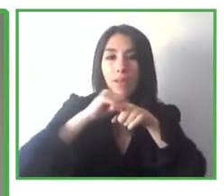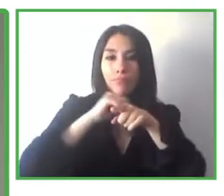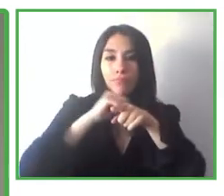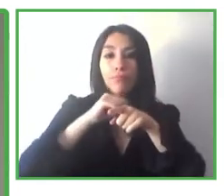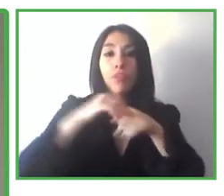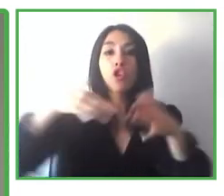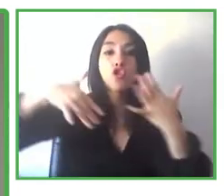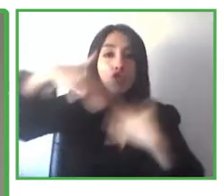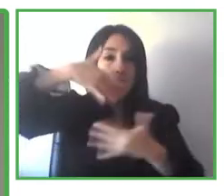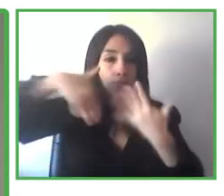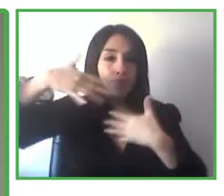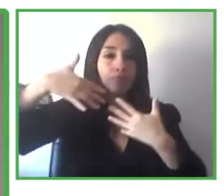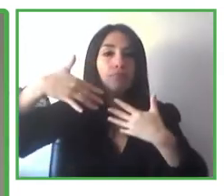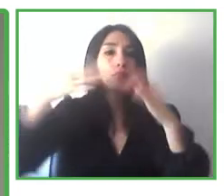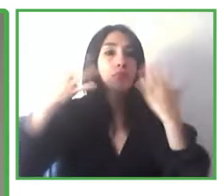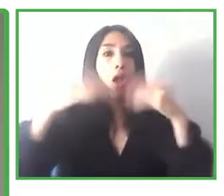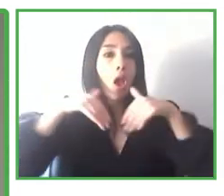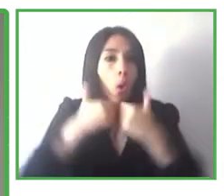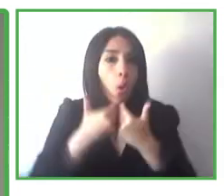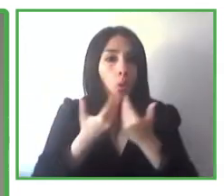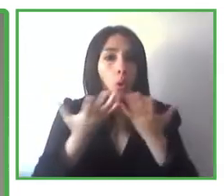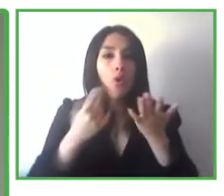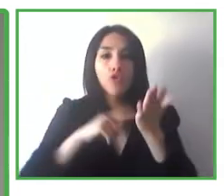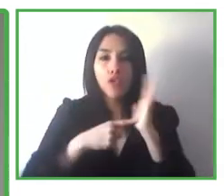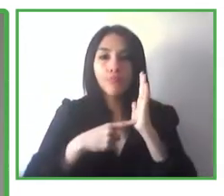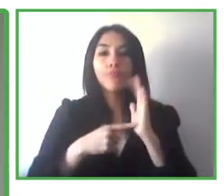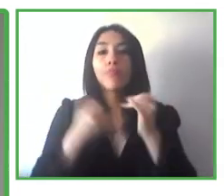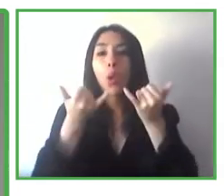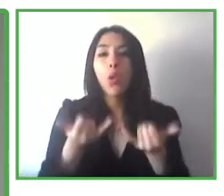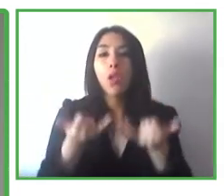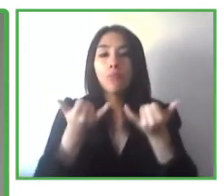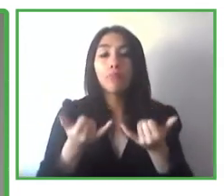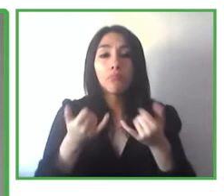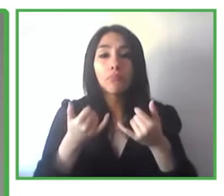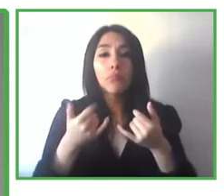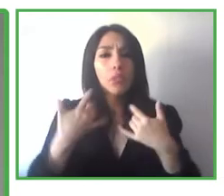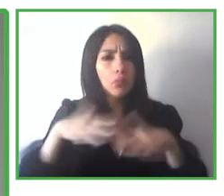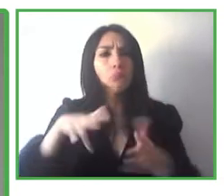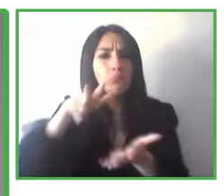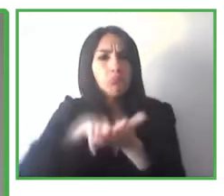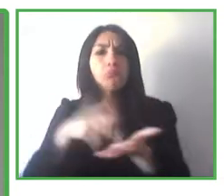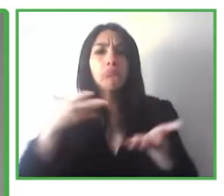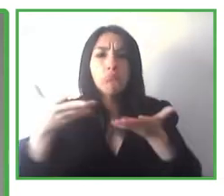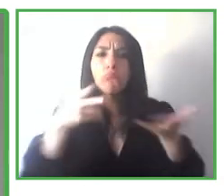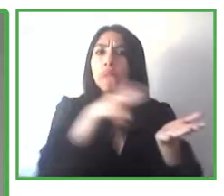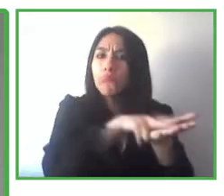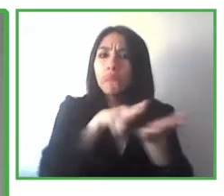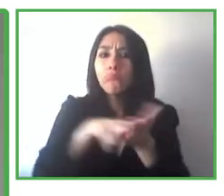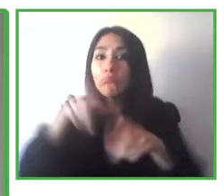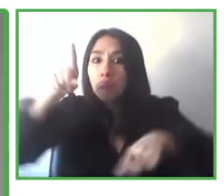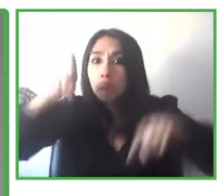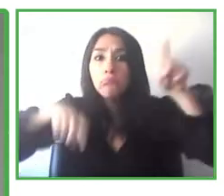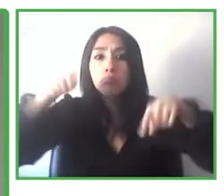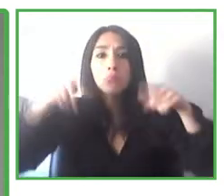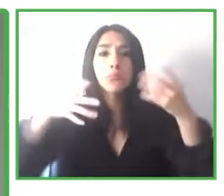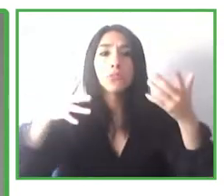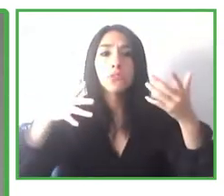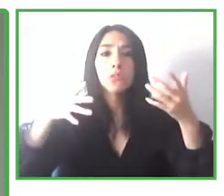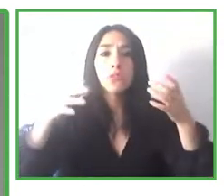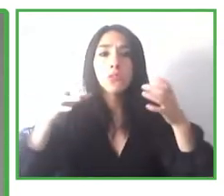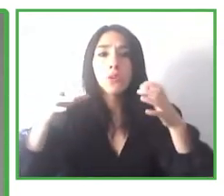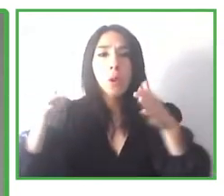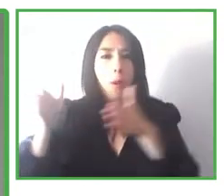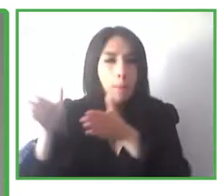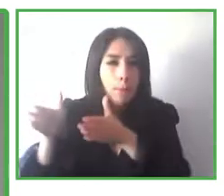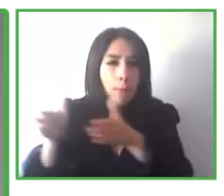and cases that would show us how the technologies are being put in place by some people, by some organizations with